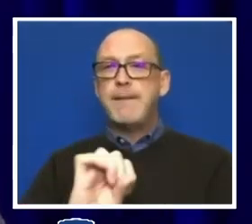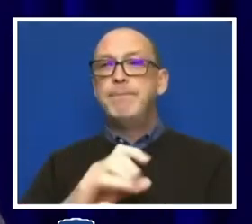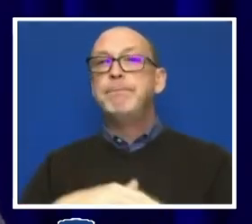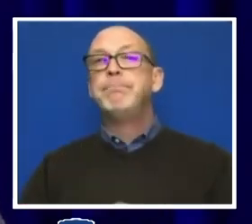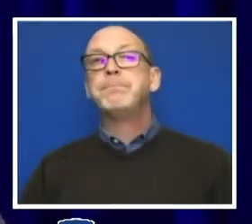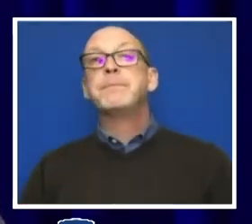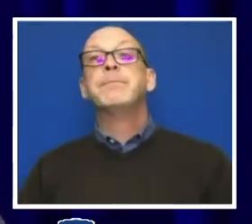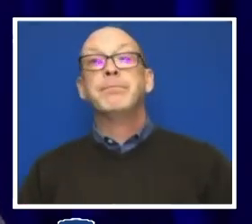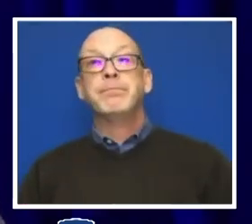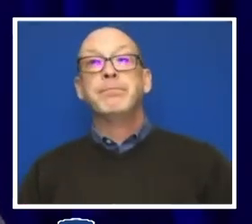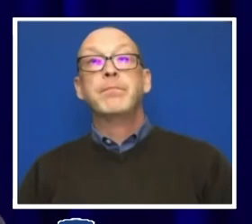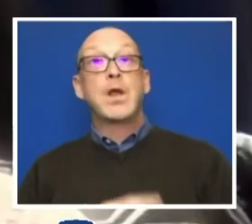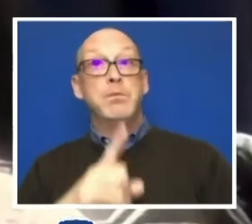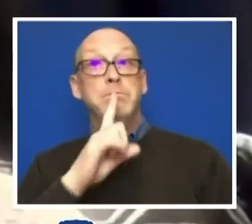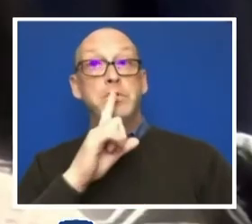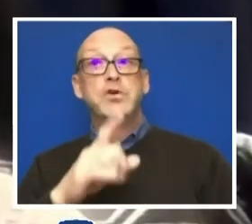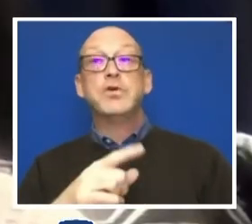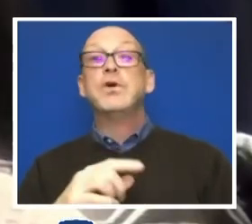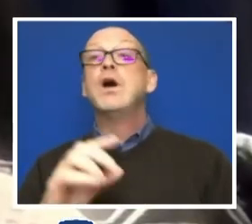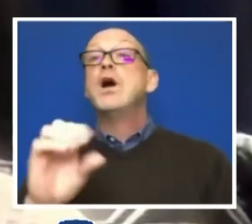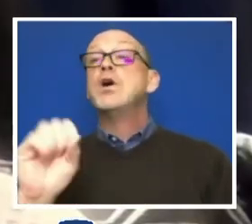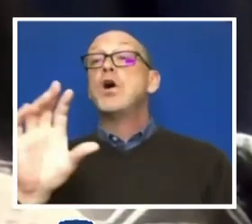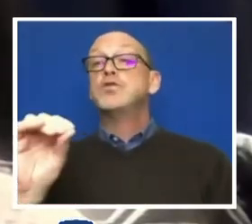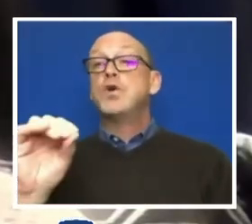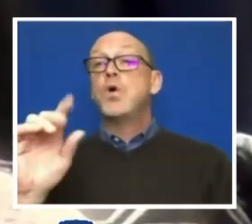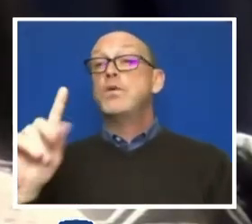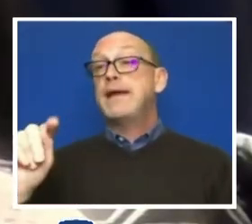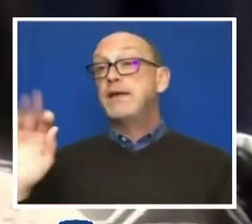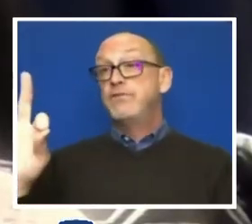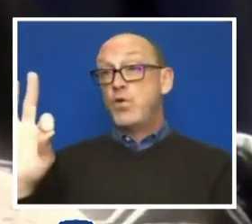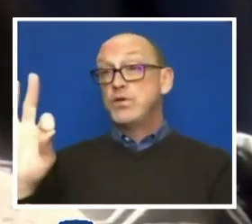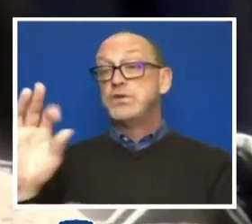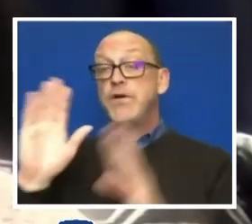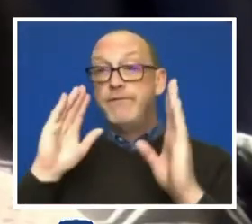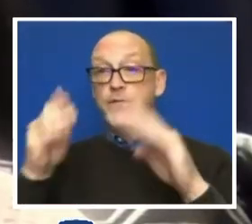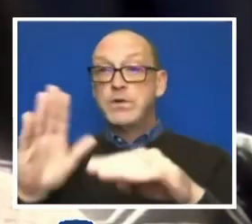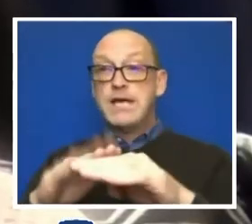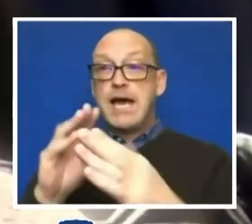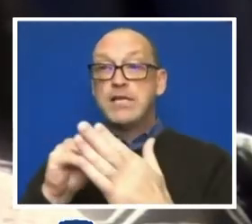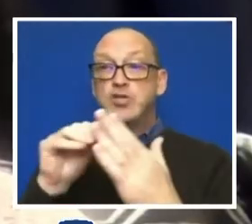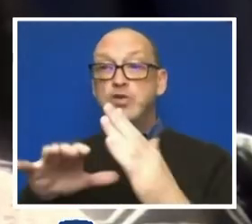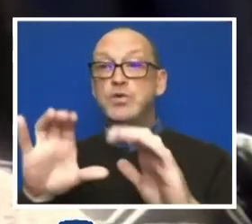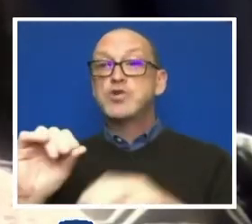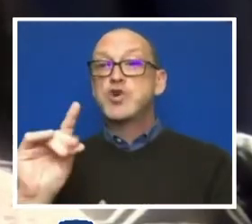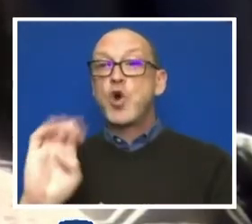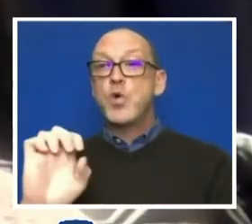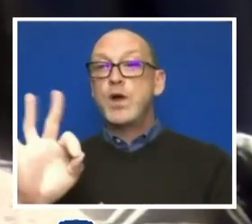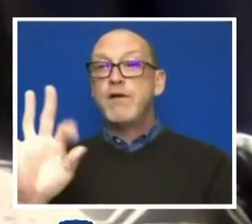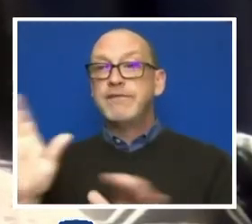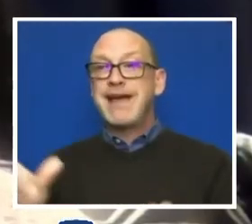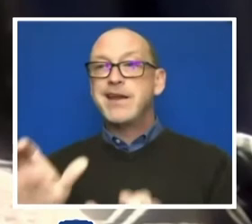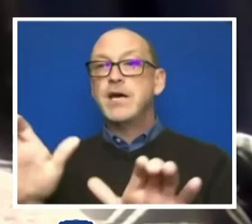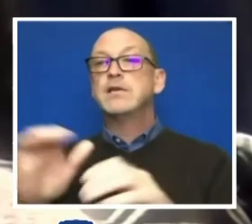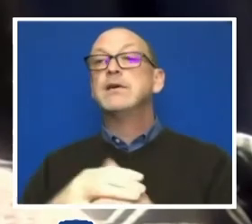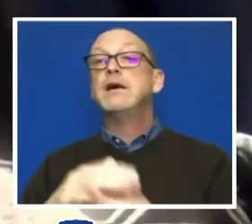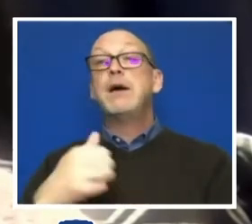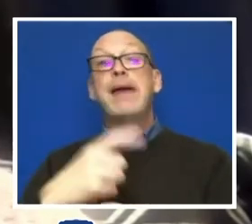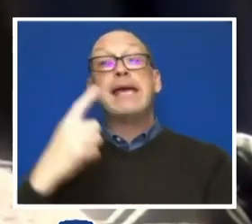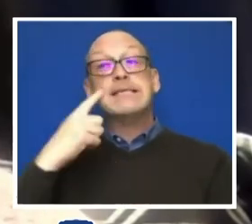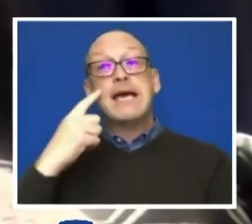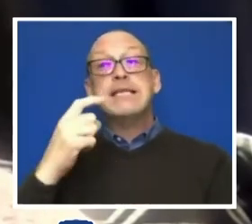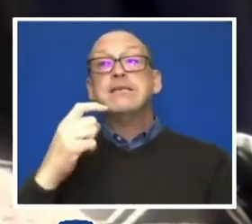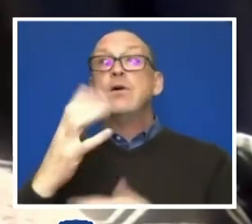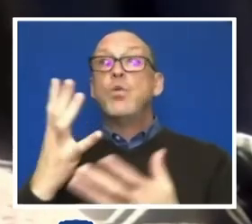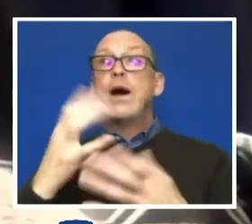Absolutely. So, as a task force focusing on the student code of conduct, it wouldn't make sense and it wouldn't be fair